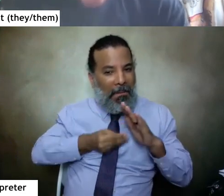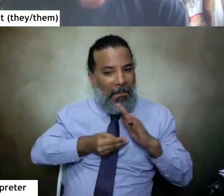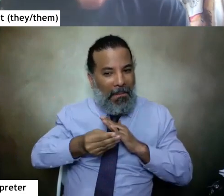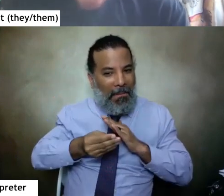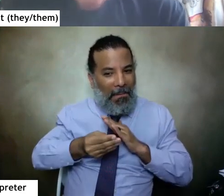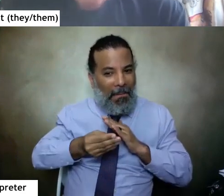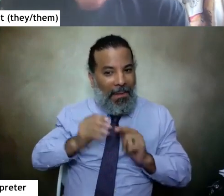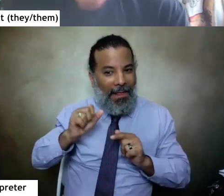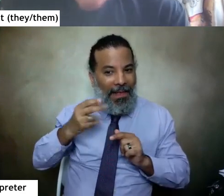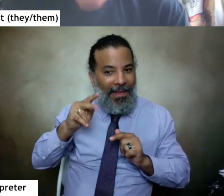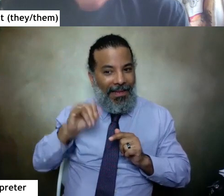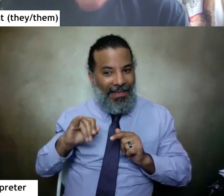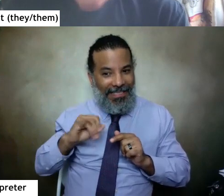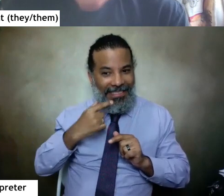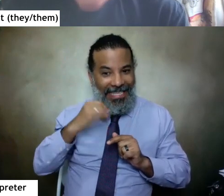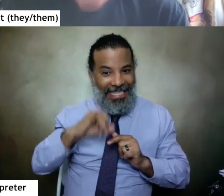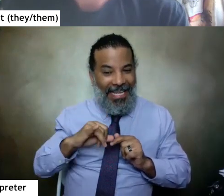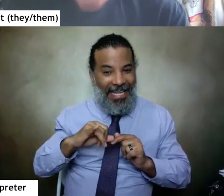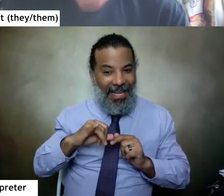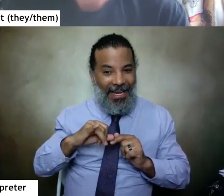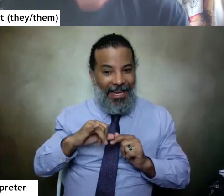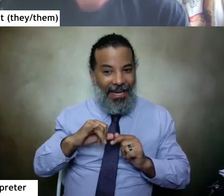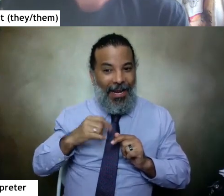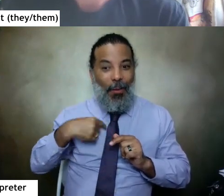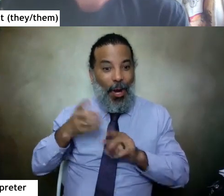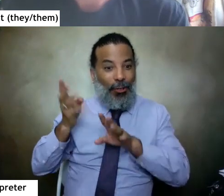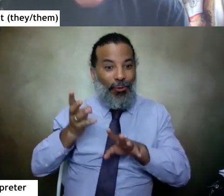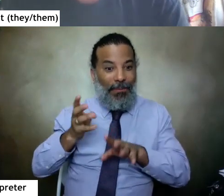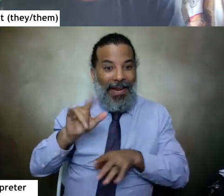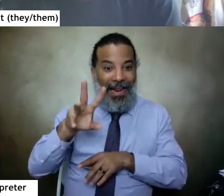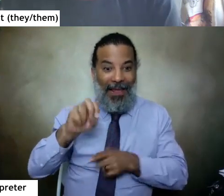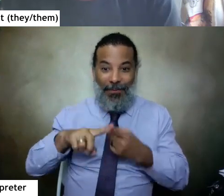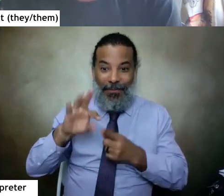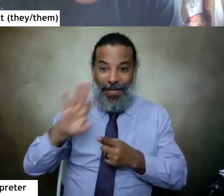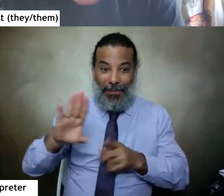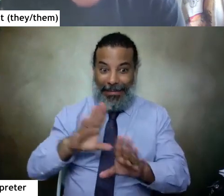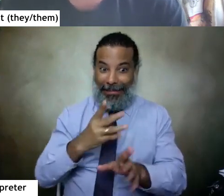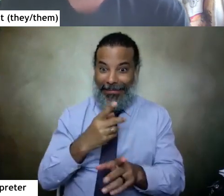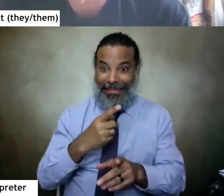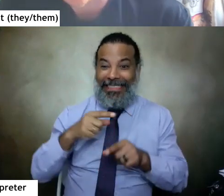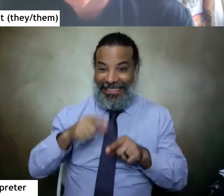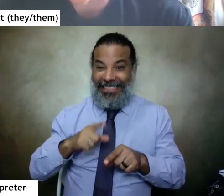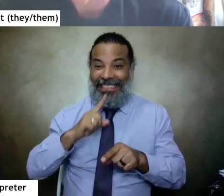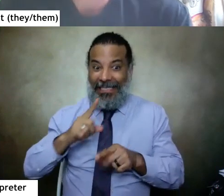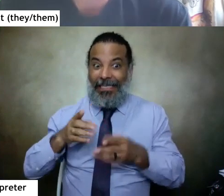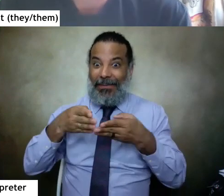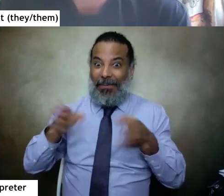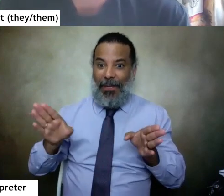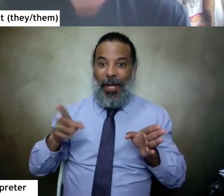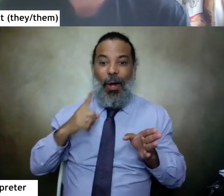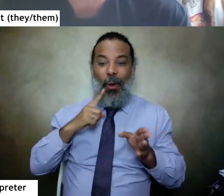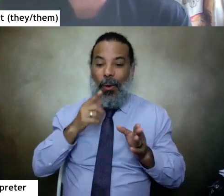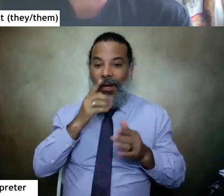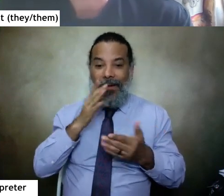shanti before you say that we are streaming live to facebook so technically this is public we can